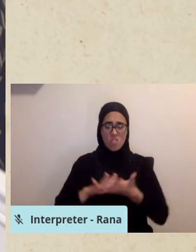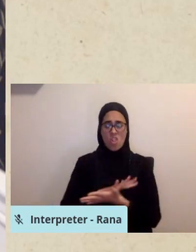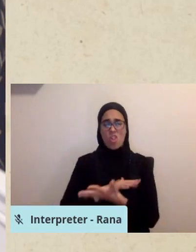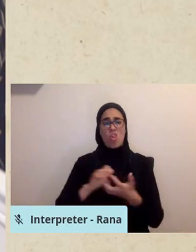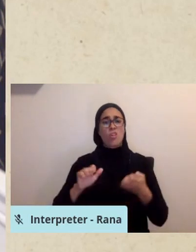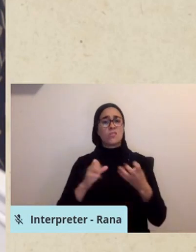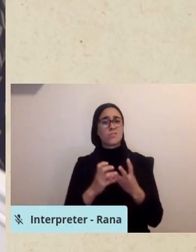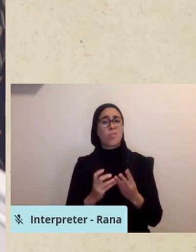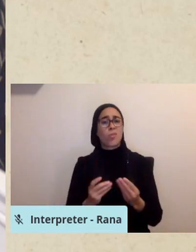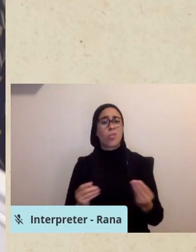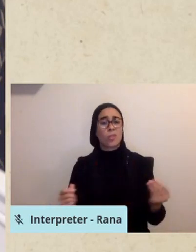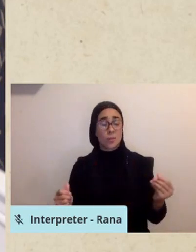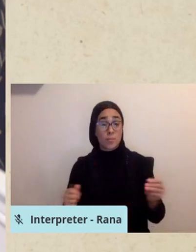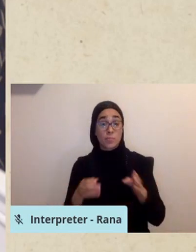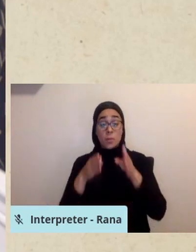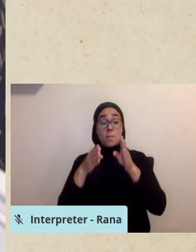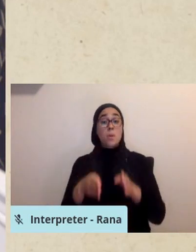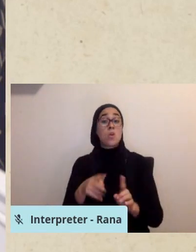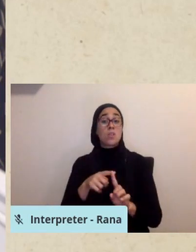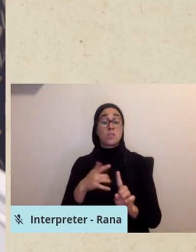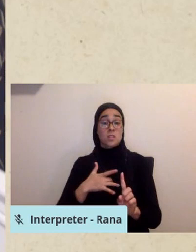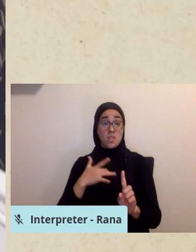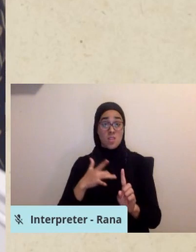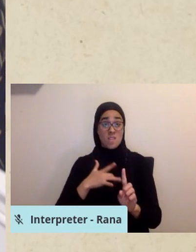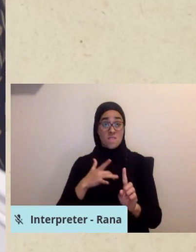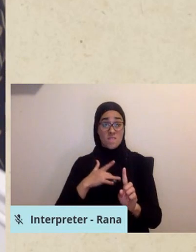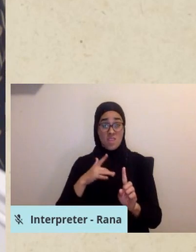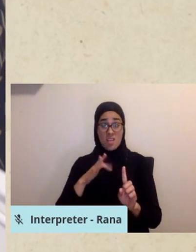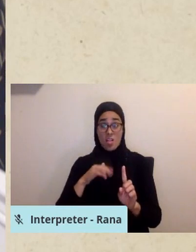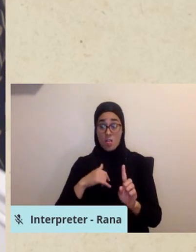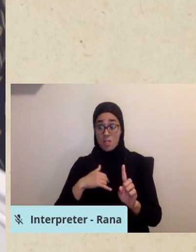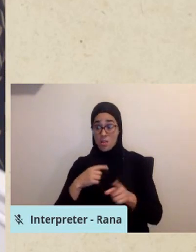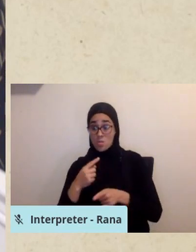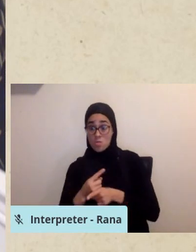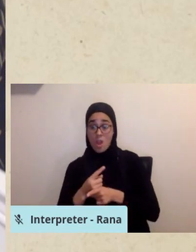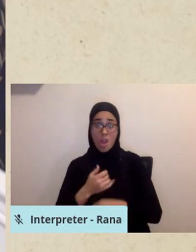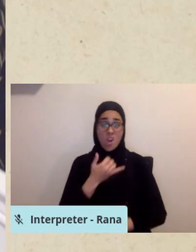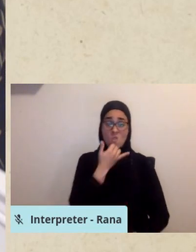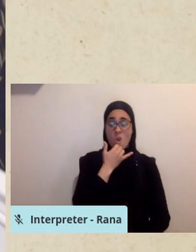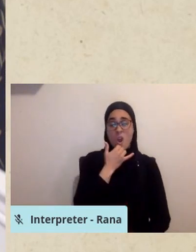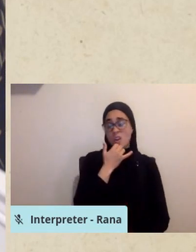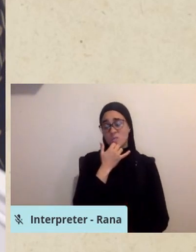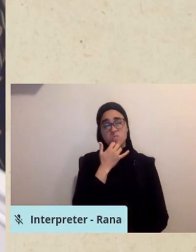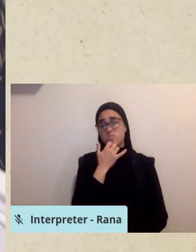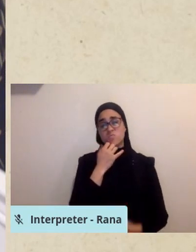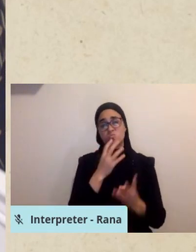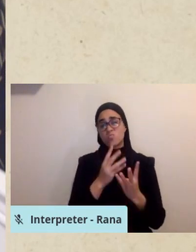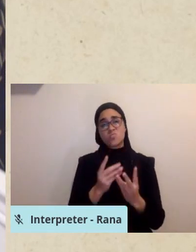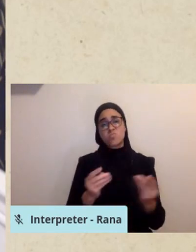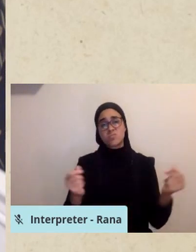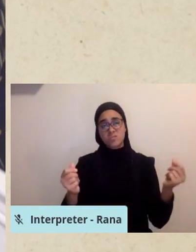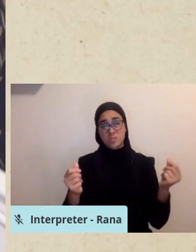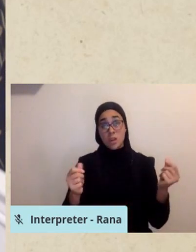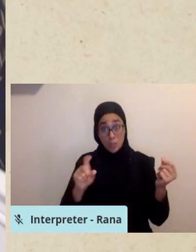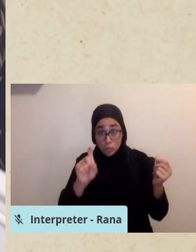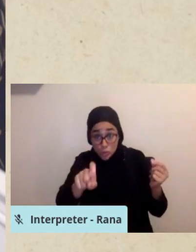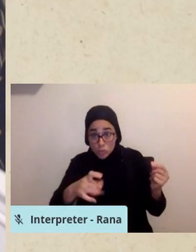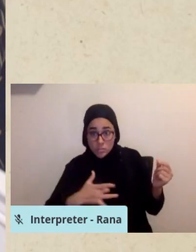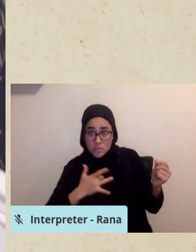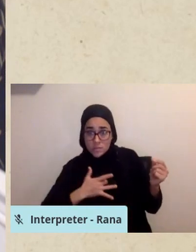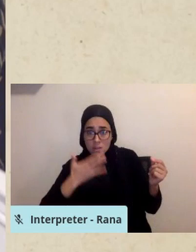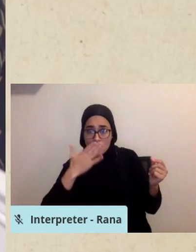The individual does not feel morally troubled by what they have done or failed to do, but they should feel